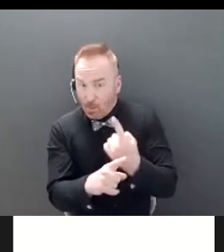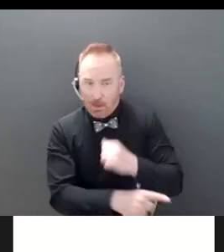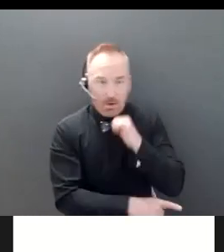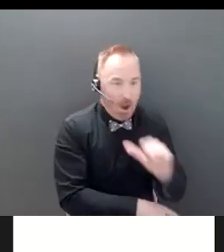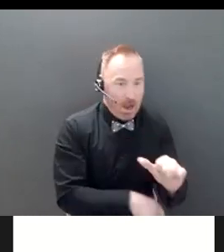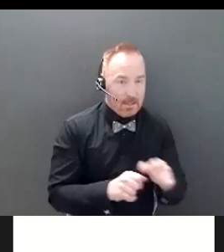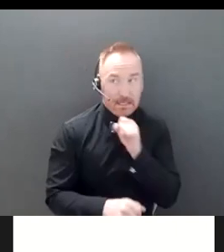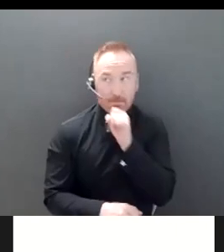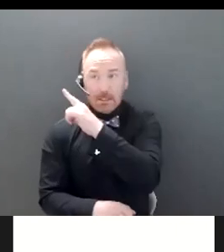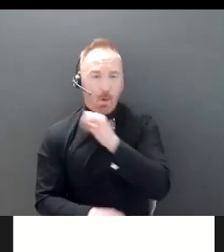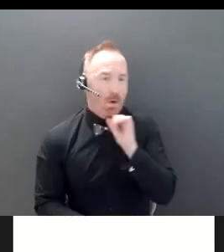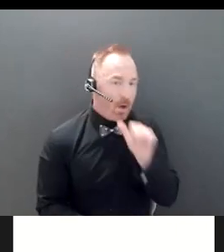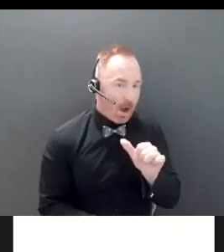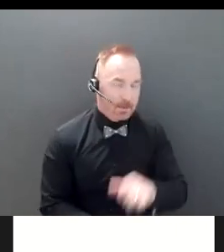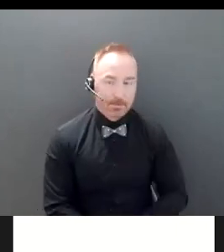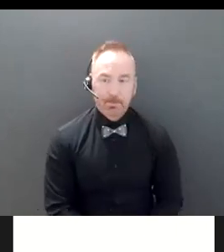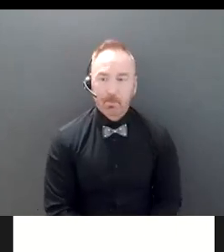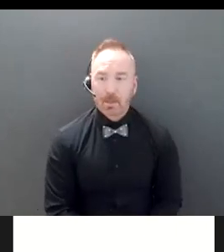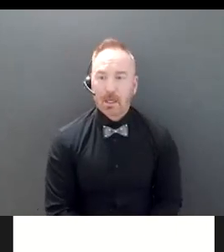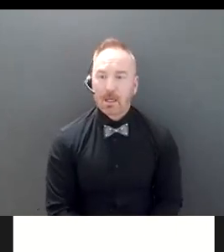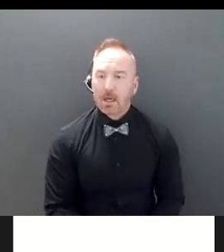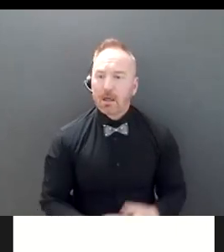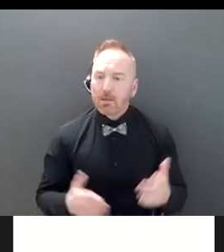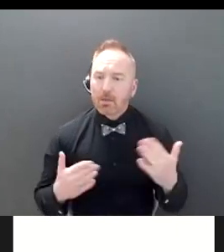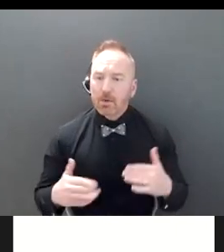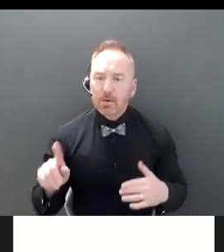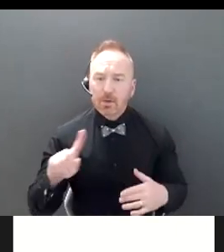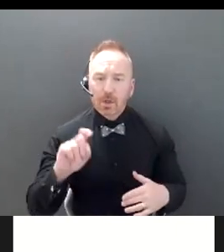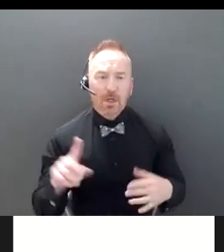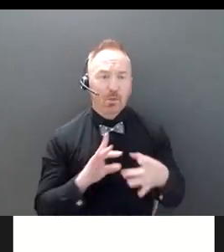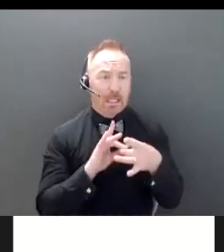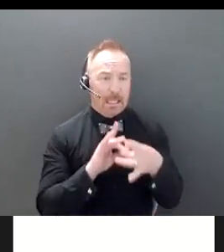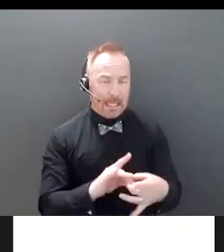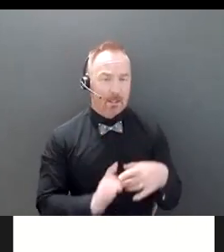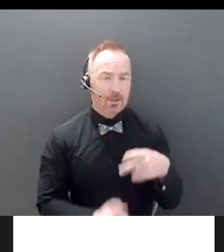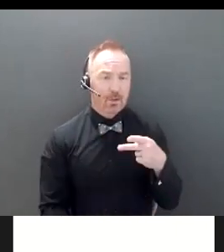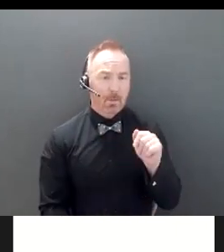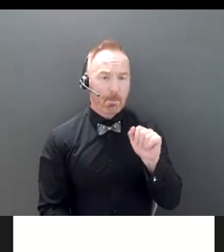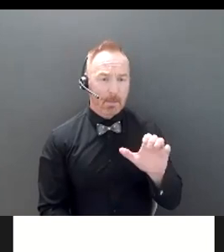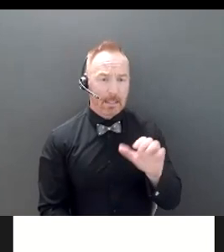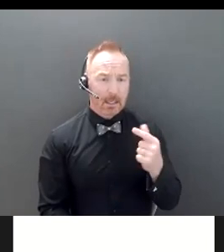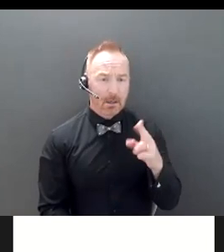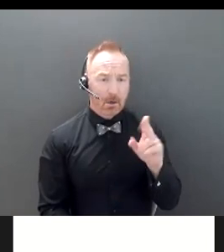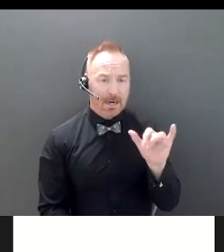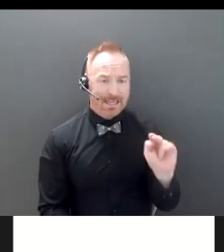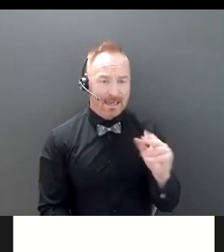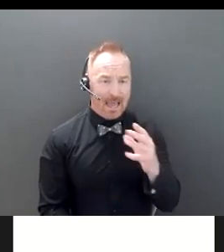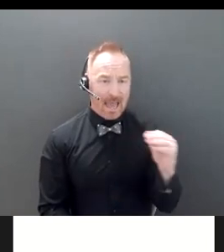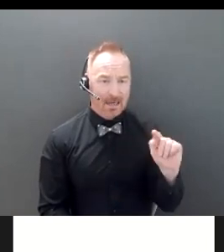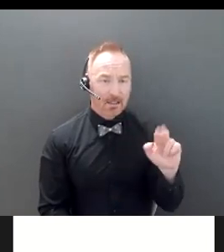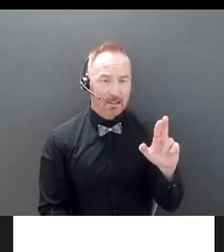I'm just going to ask, there's a question regarding to the Office of Public Guardian Trustee. So, when would the advisor contact the